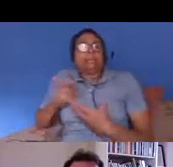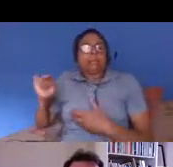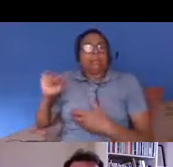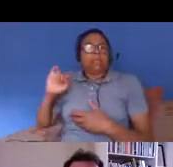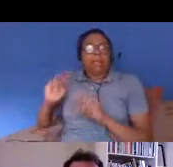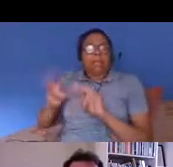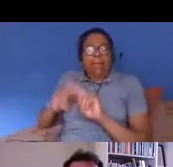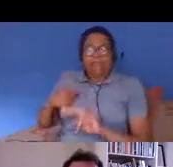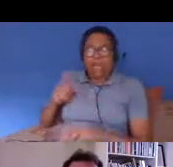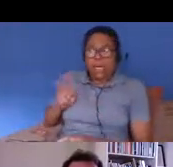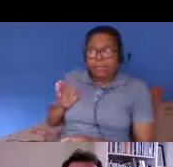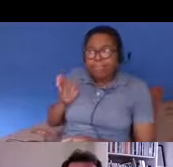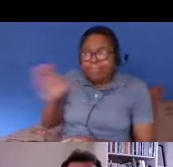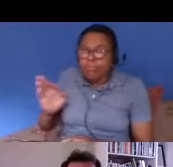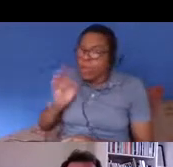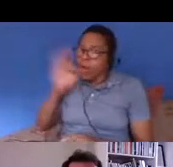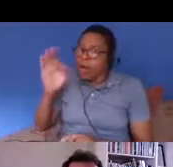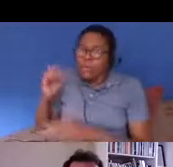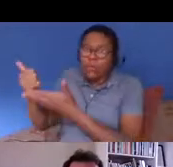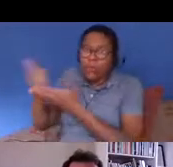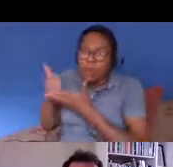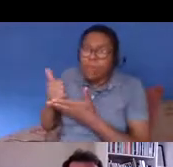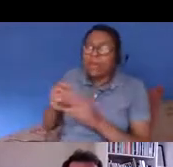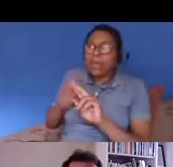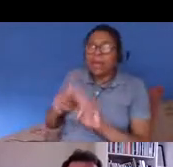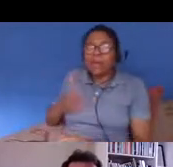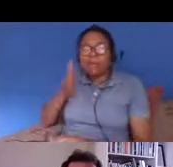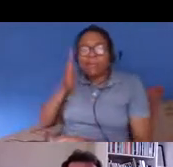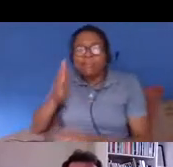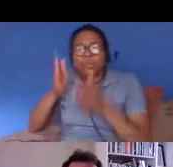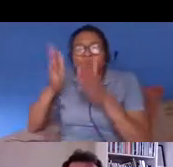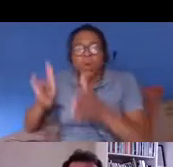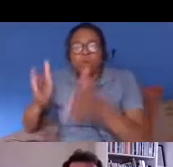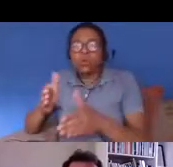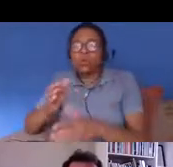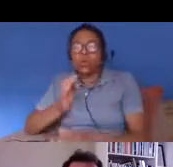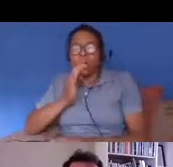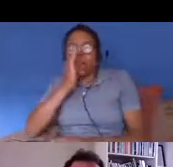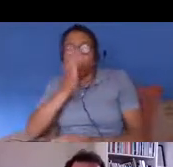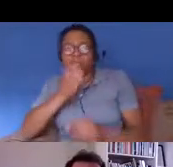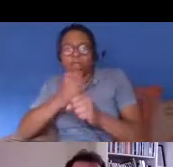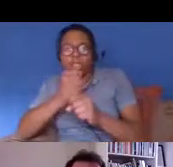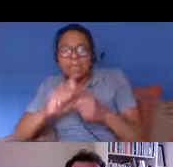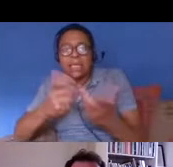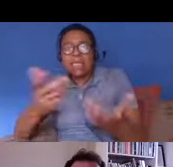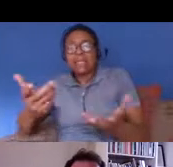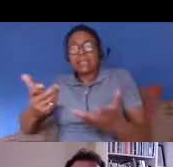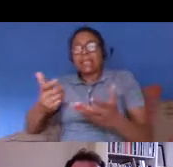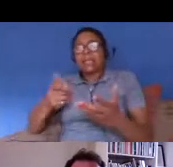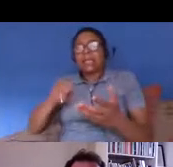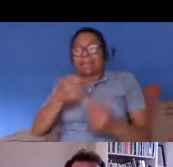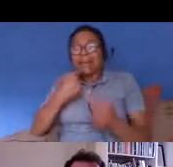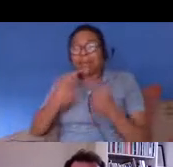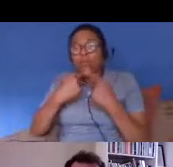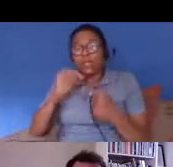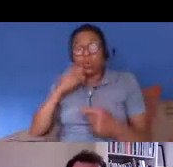they um approach a hospital and get treatment approach gp and get registered that information can and